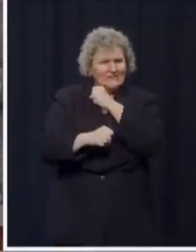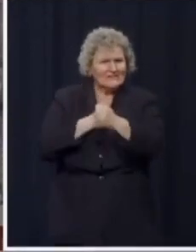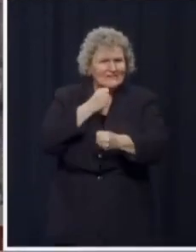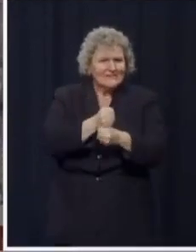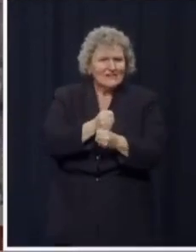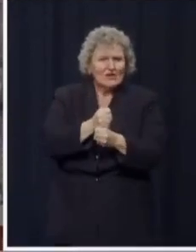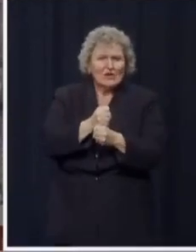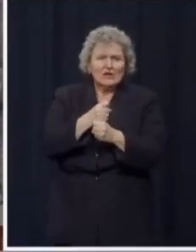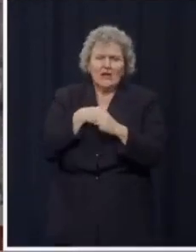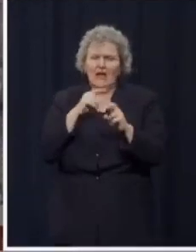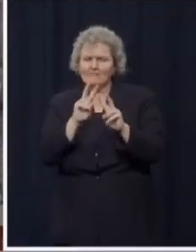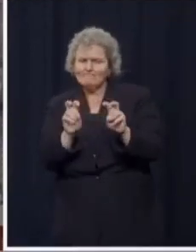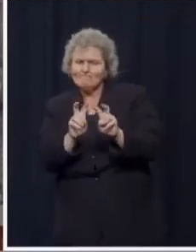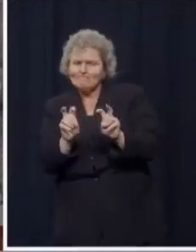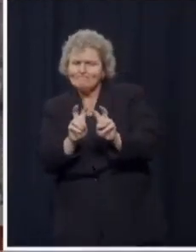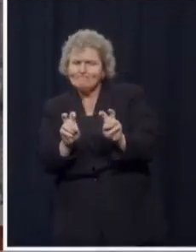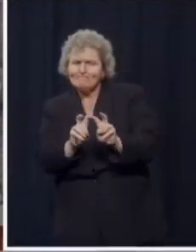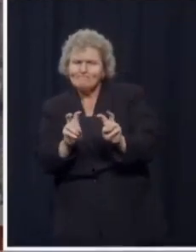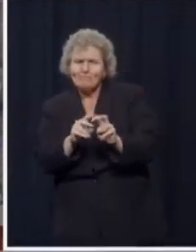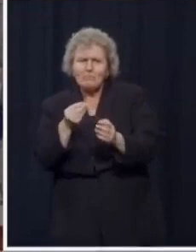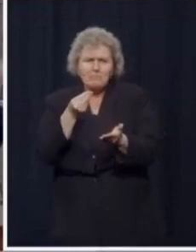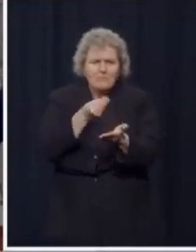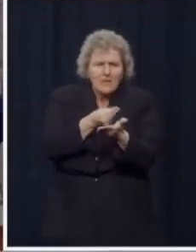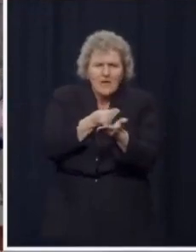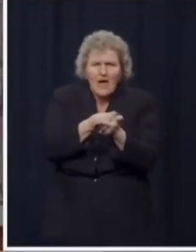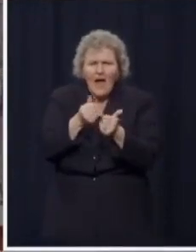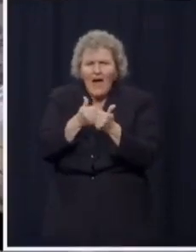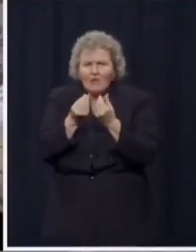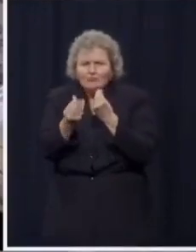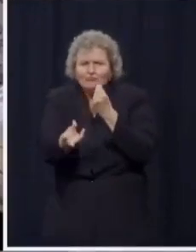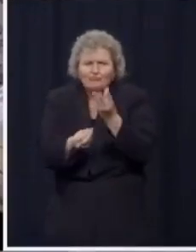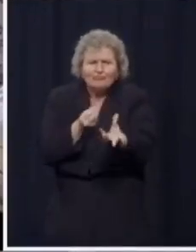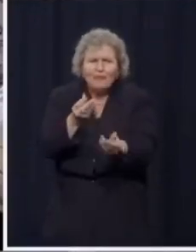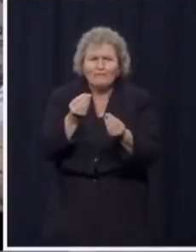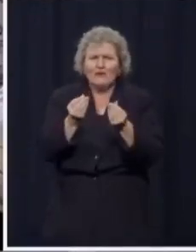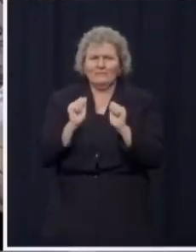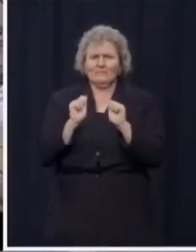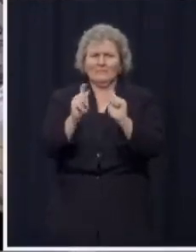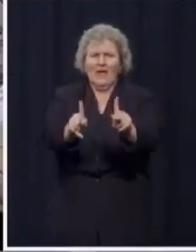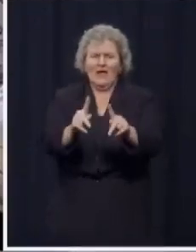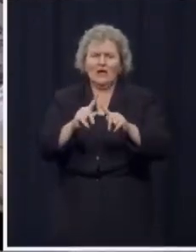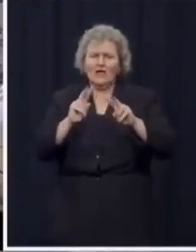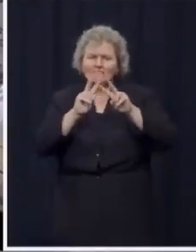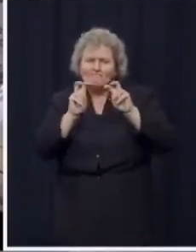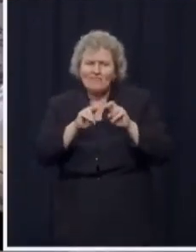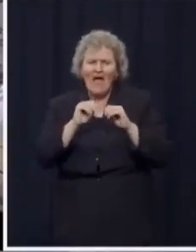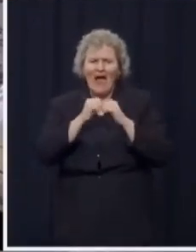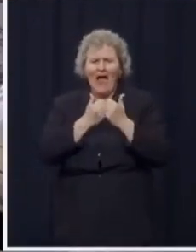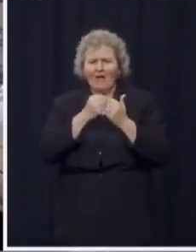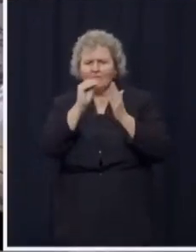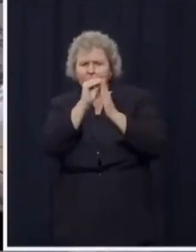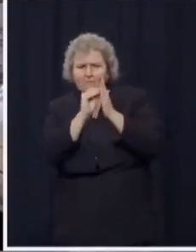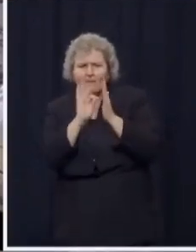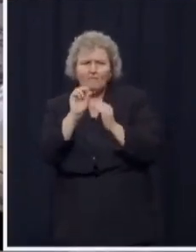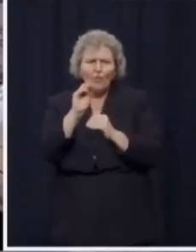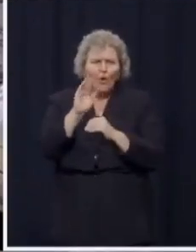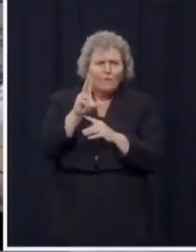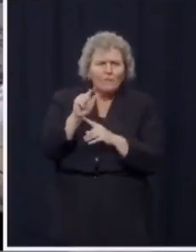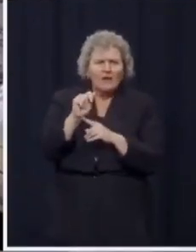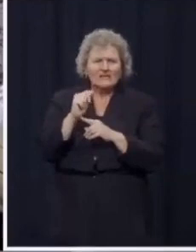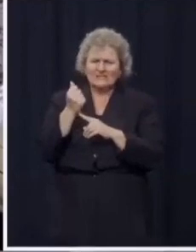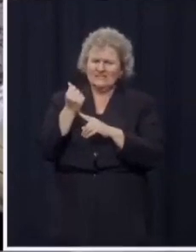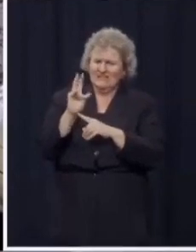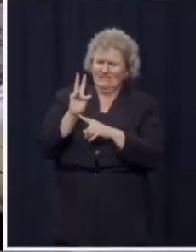17 years since the formula that provides relief to people like Gaylene has actually been updated. I think it's time for the Commonwealth of